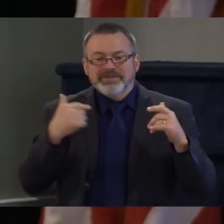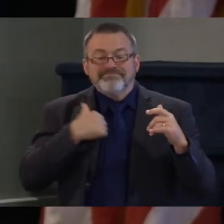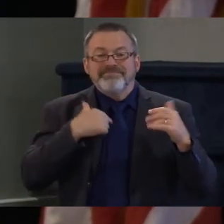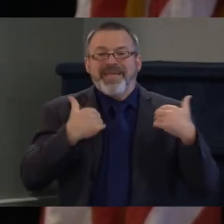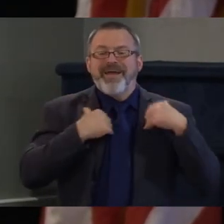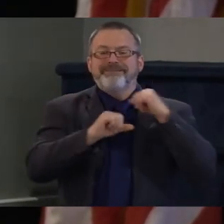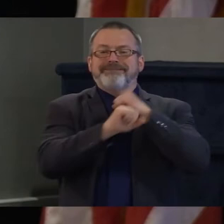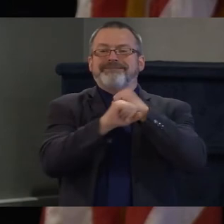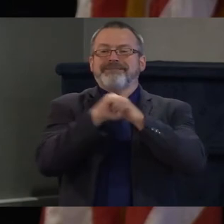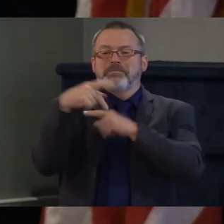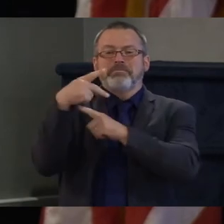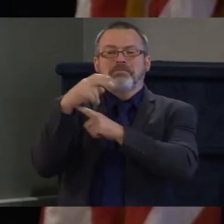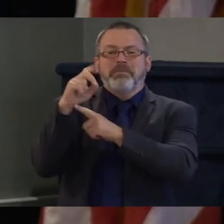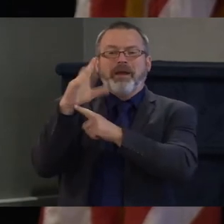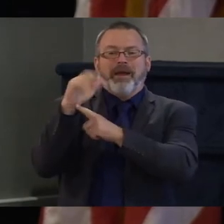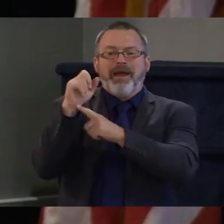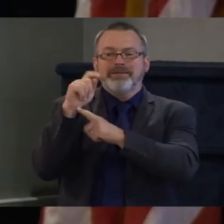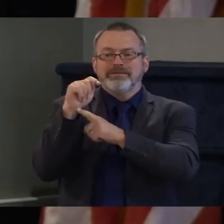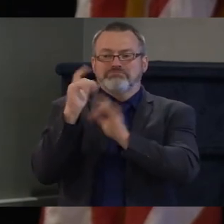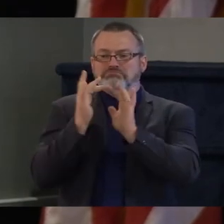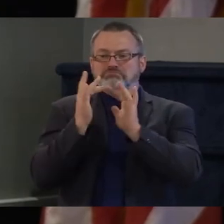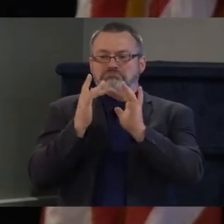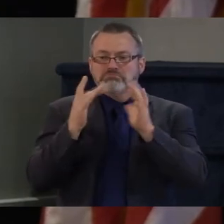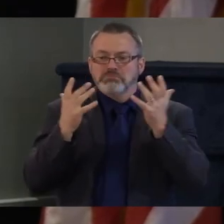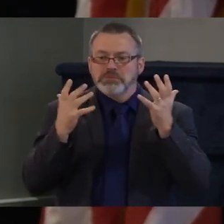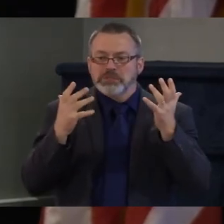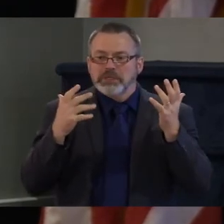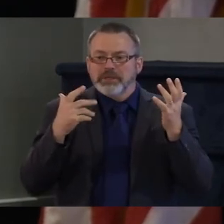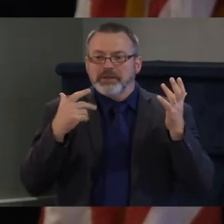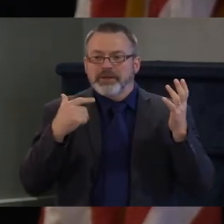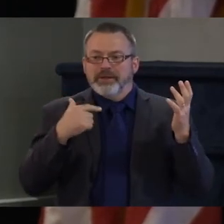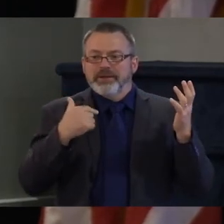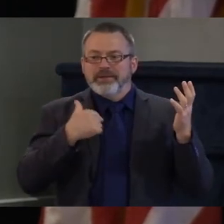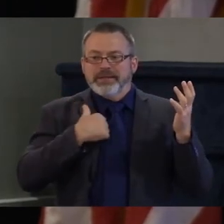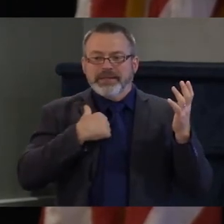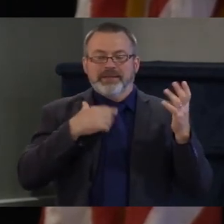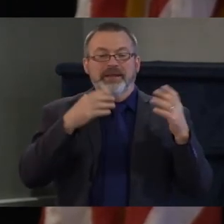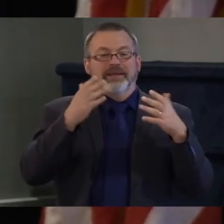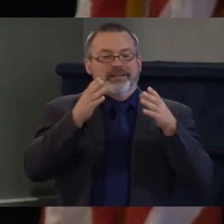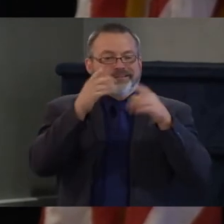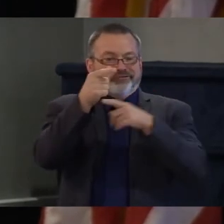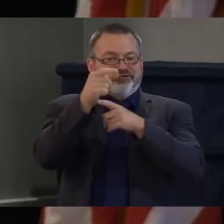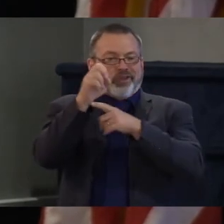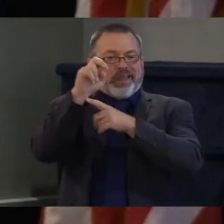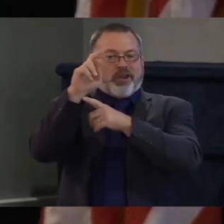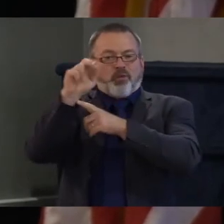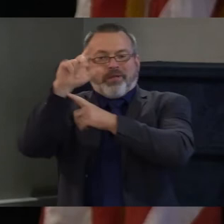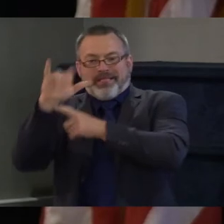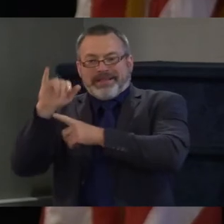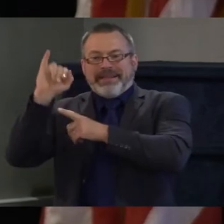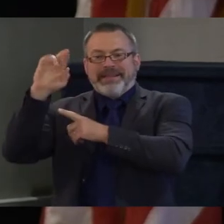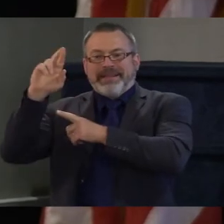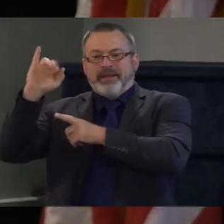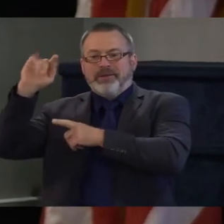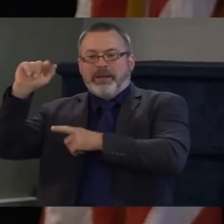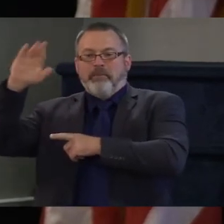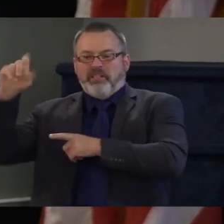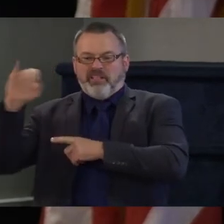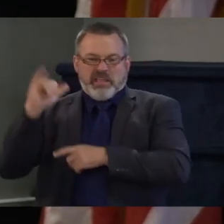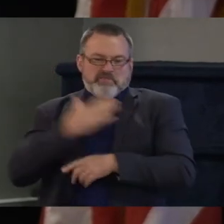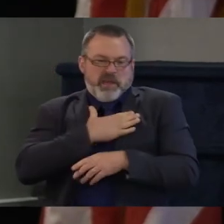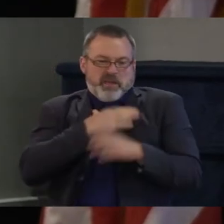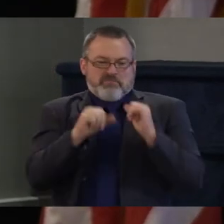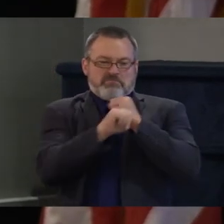it's got a funny name i started a few years ago because i get irritable when i talk about politics but what i do i have a weekly